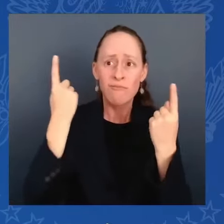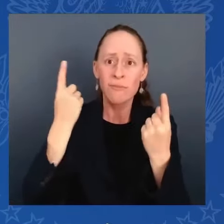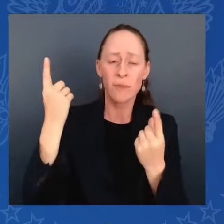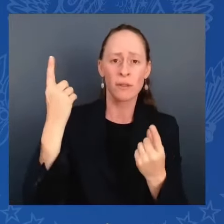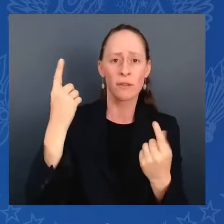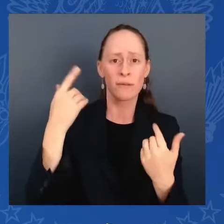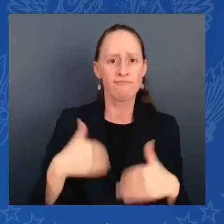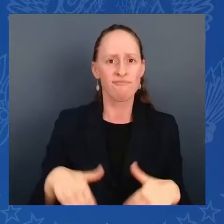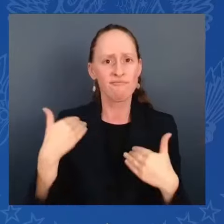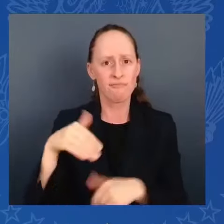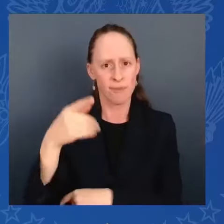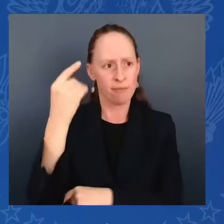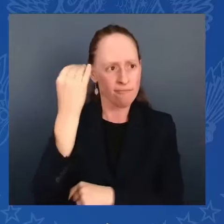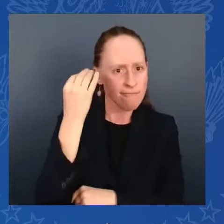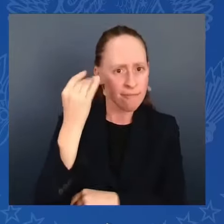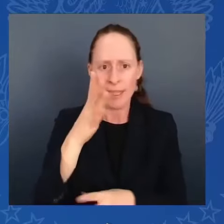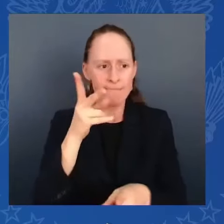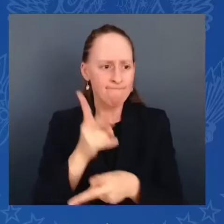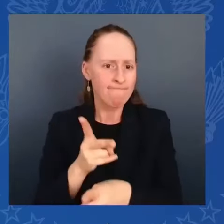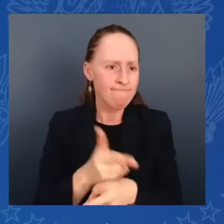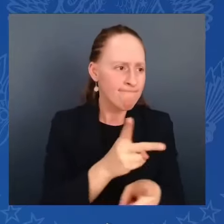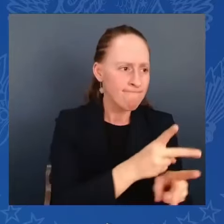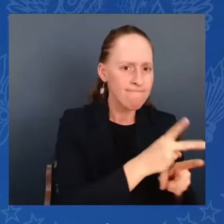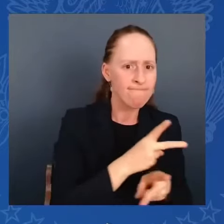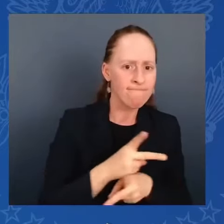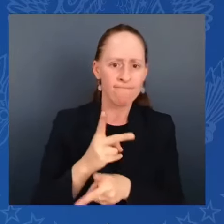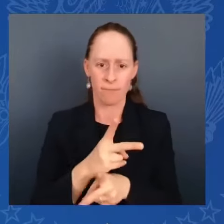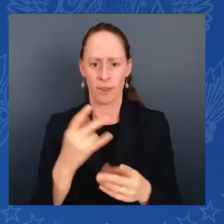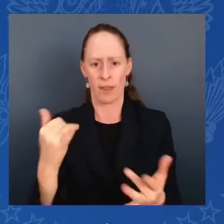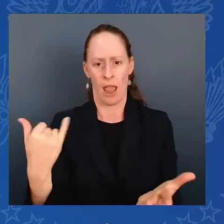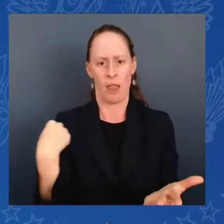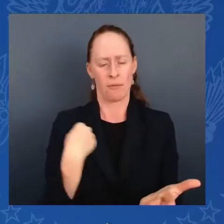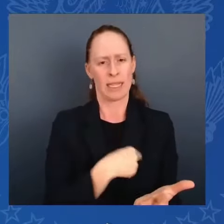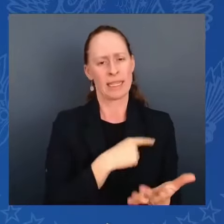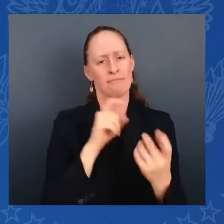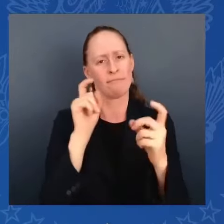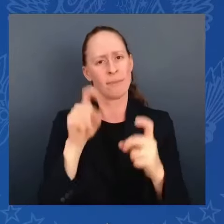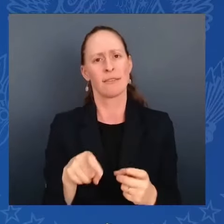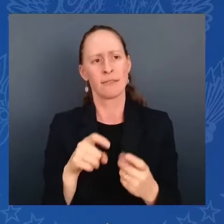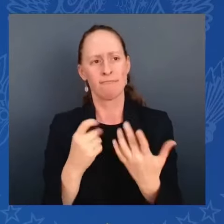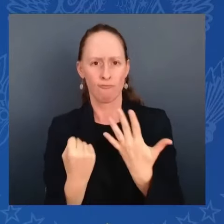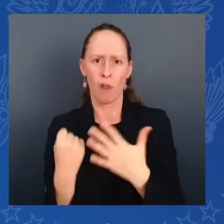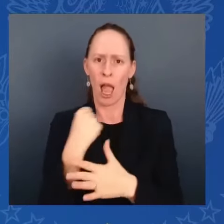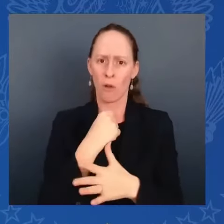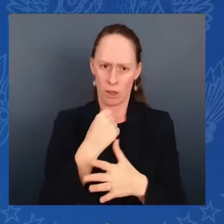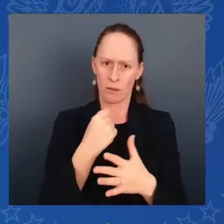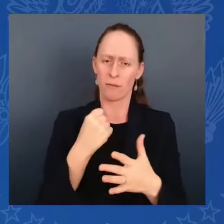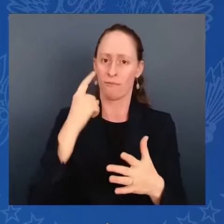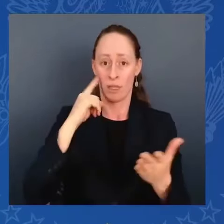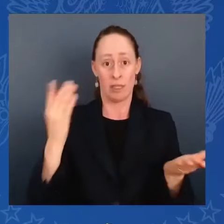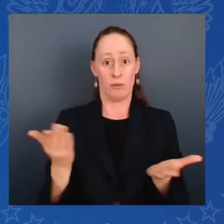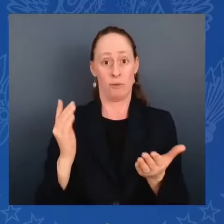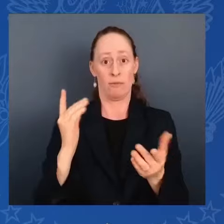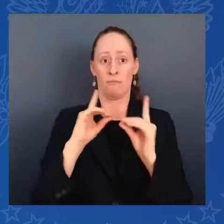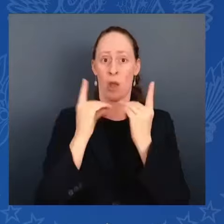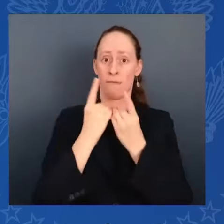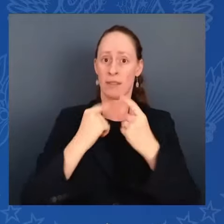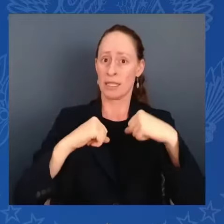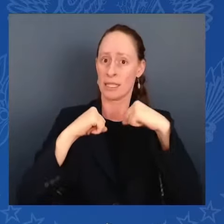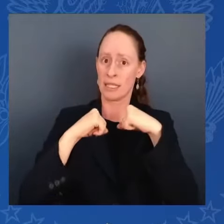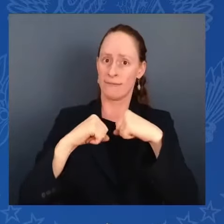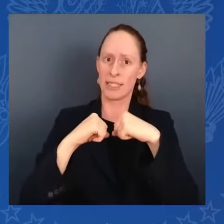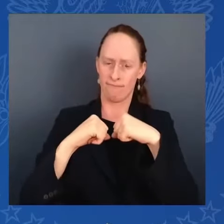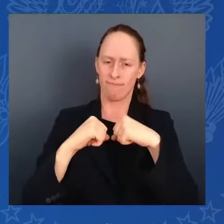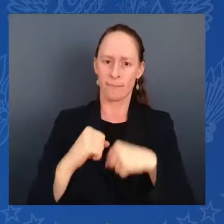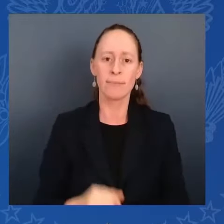Department of Defense and for me personally. So we secured a pay raise of almost 10% over the past two